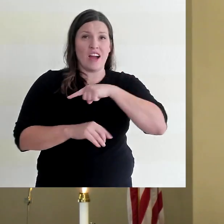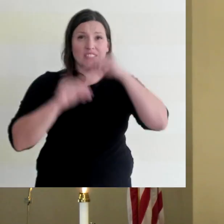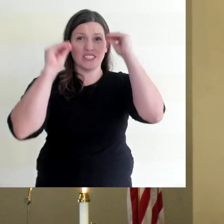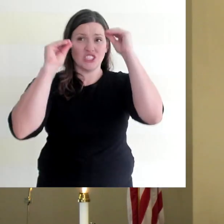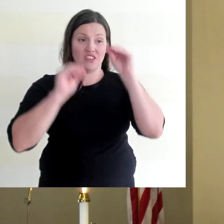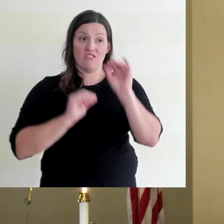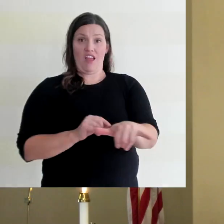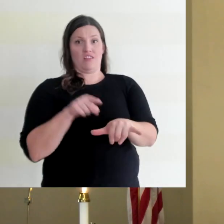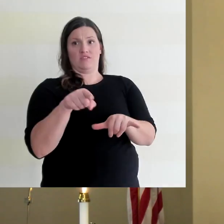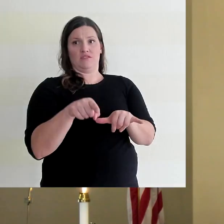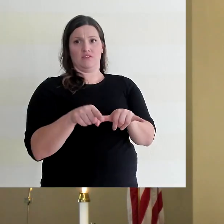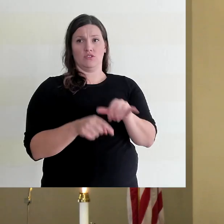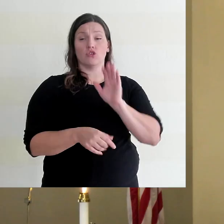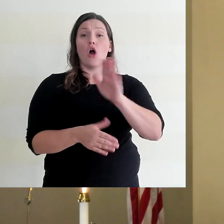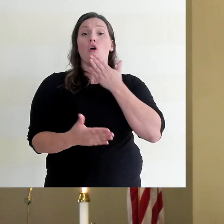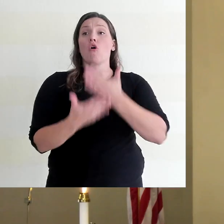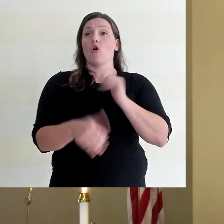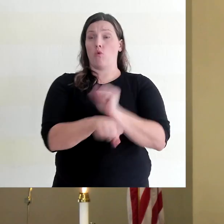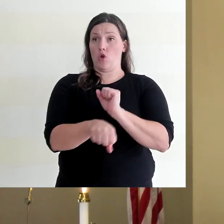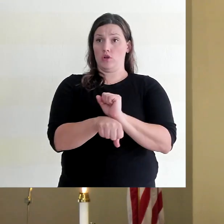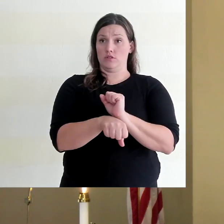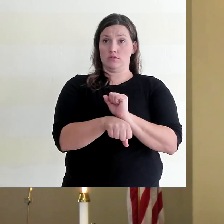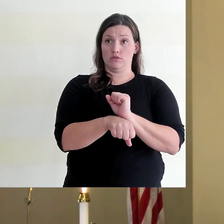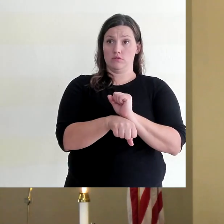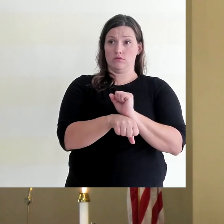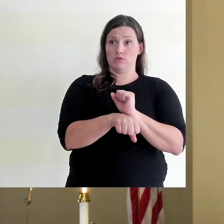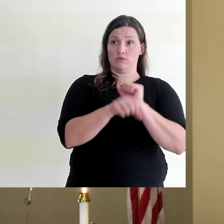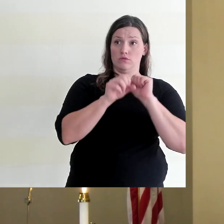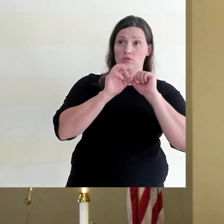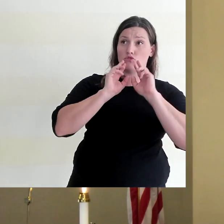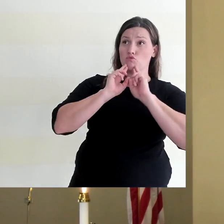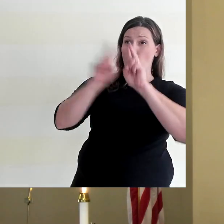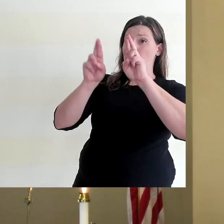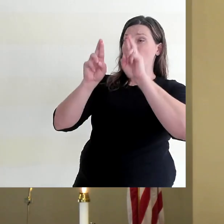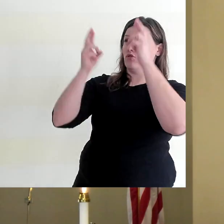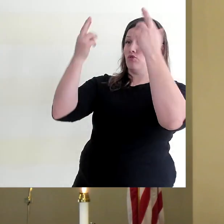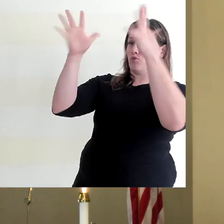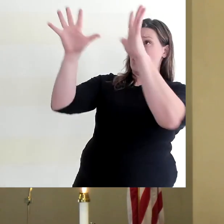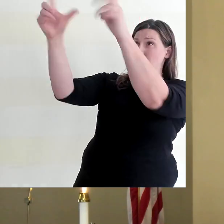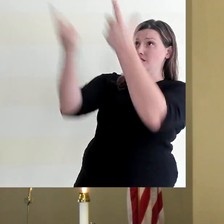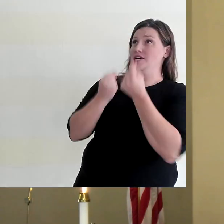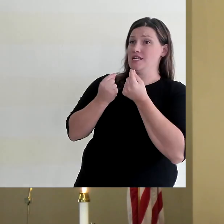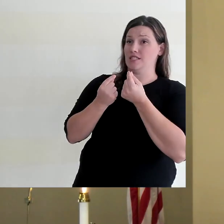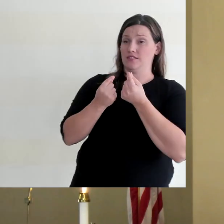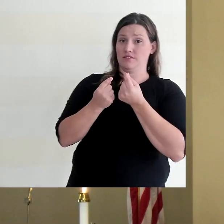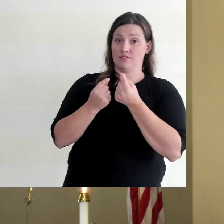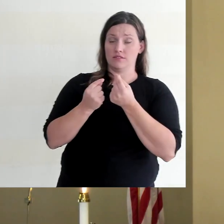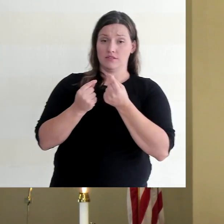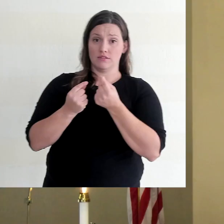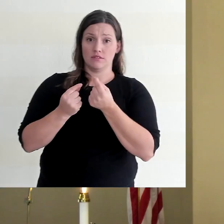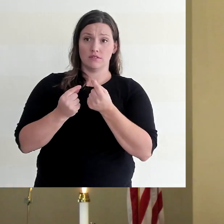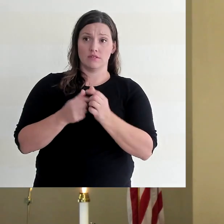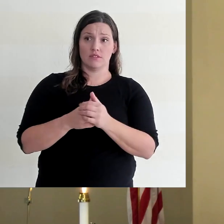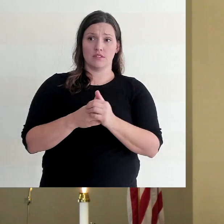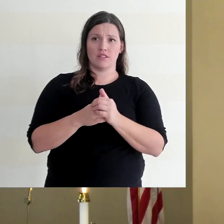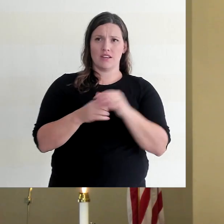Your good works are a response to what God has already done for you through his son